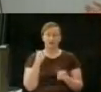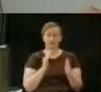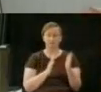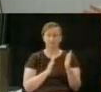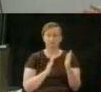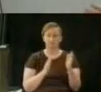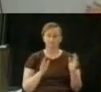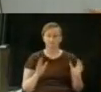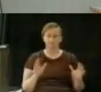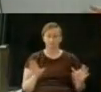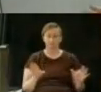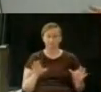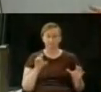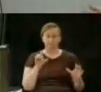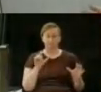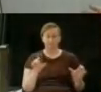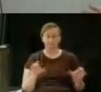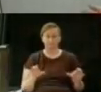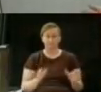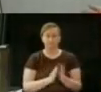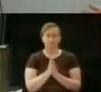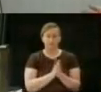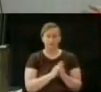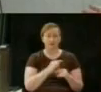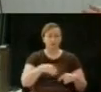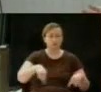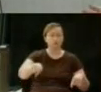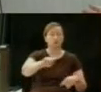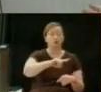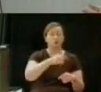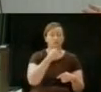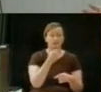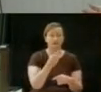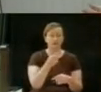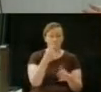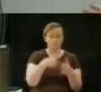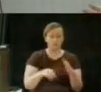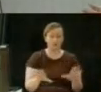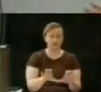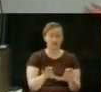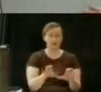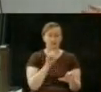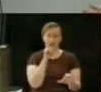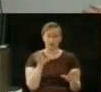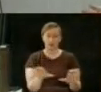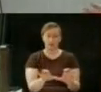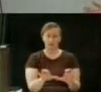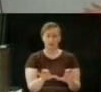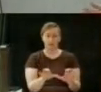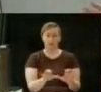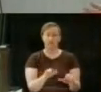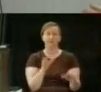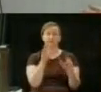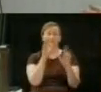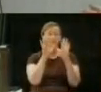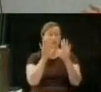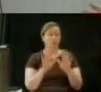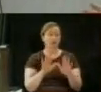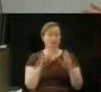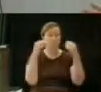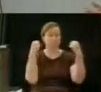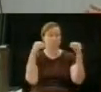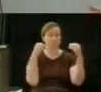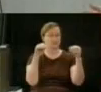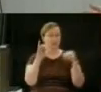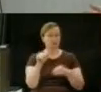There's only a few days, you know, a couple months before you vote. There needs to be efforts to go out and tell the community what this does and what it